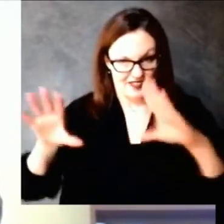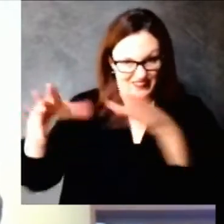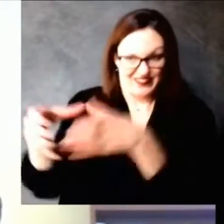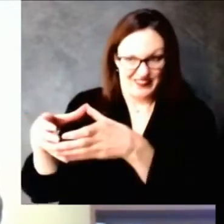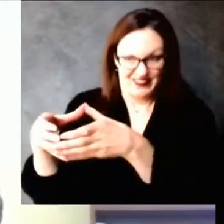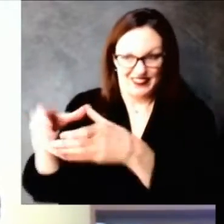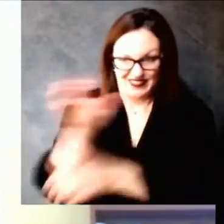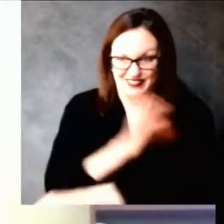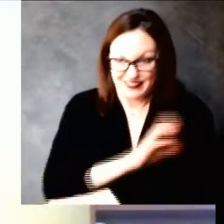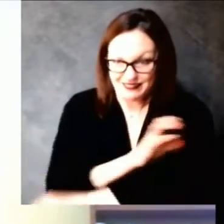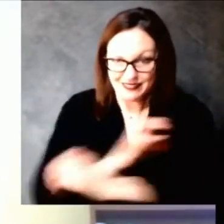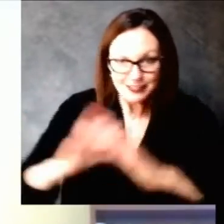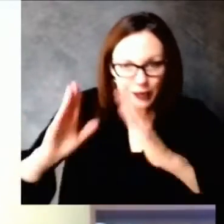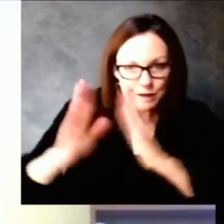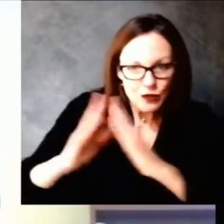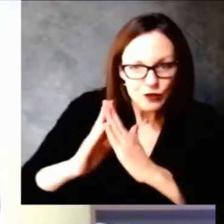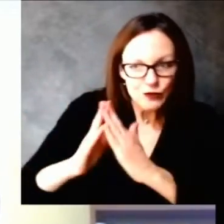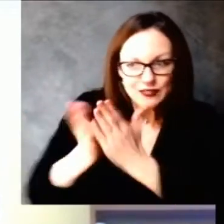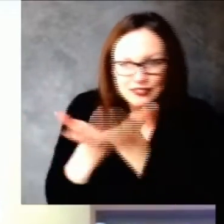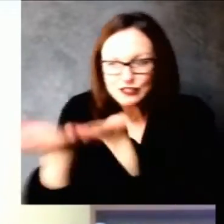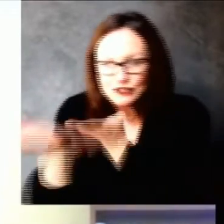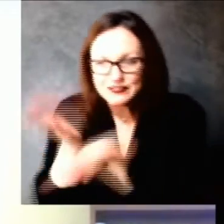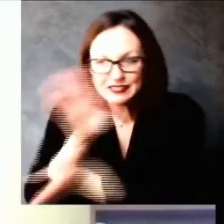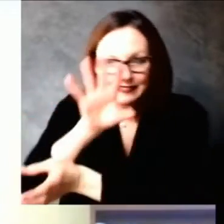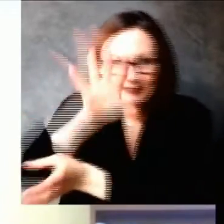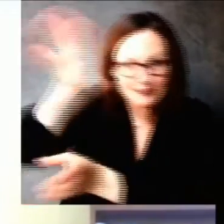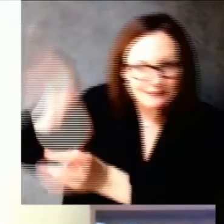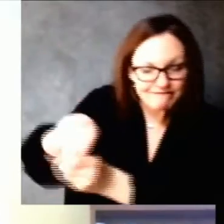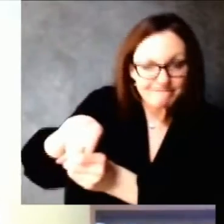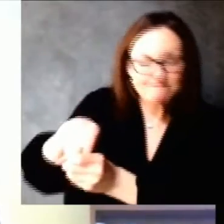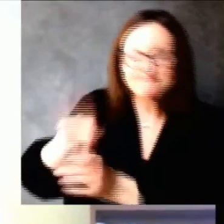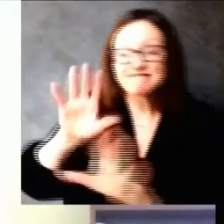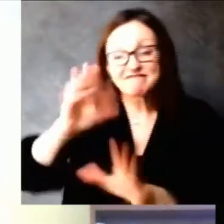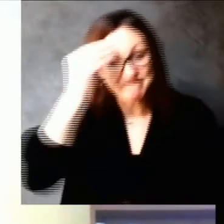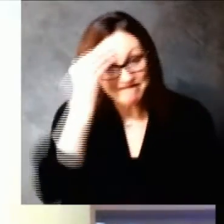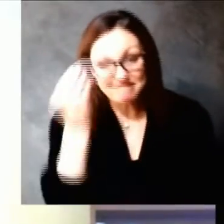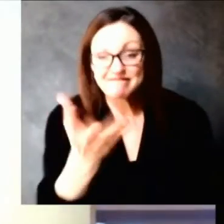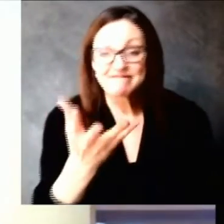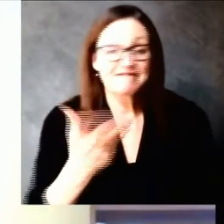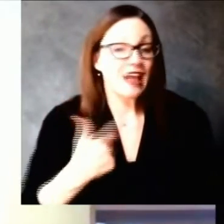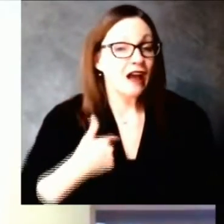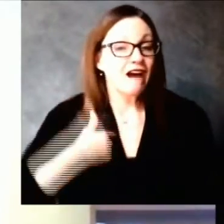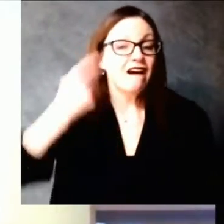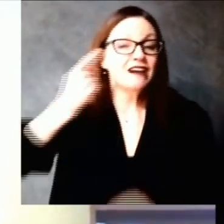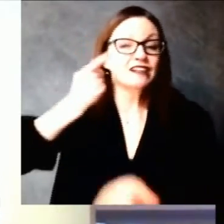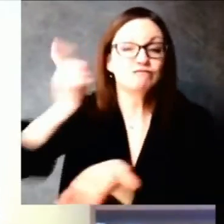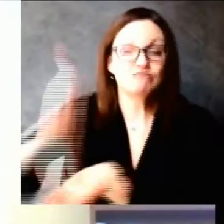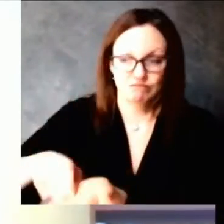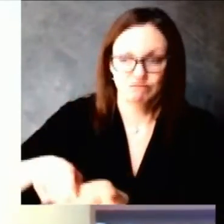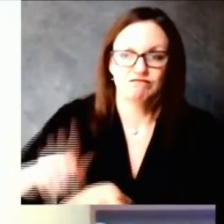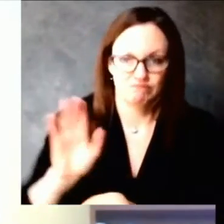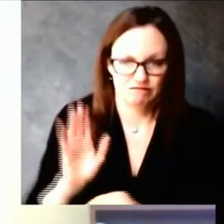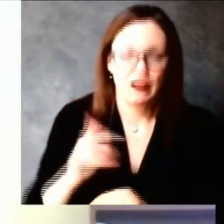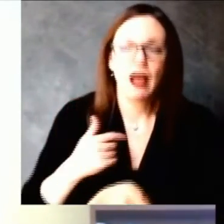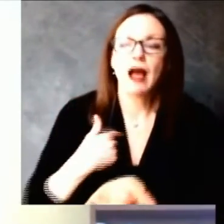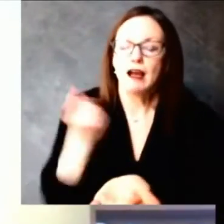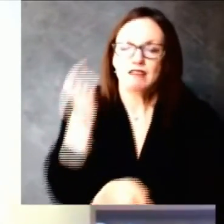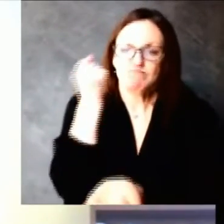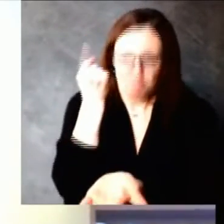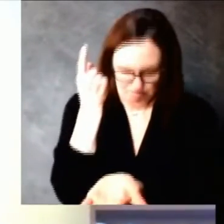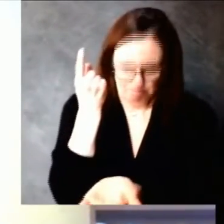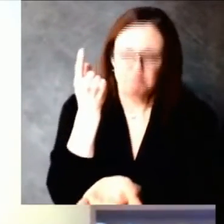people who made that known to us and we are looking at ways we can systematize that further in the future